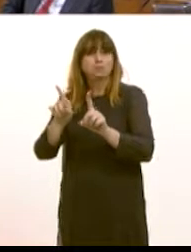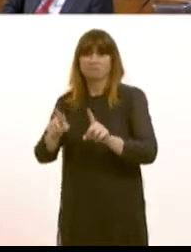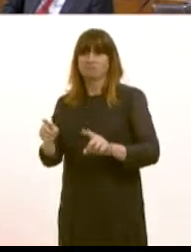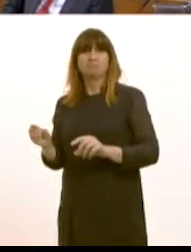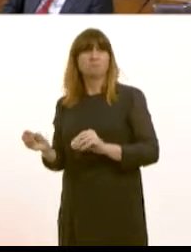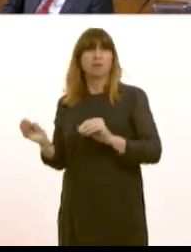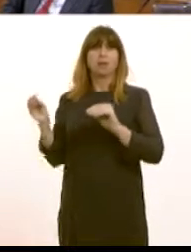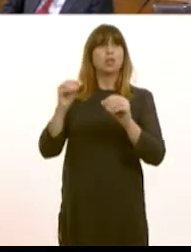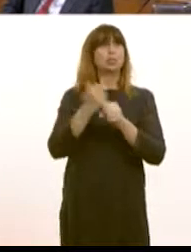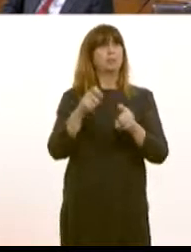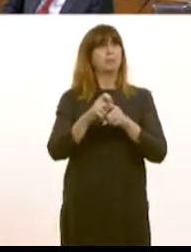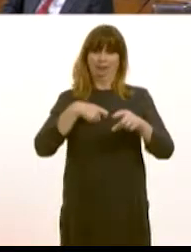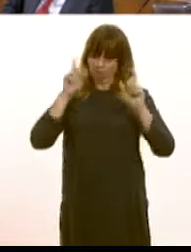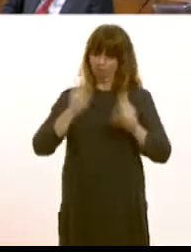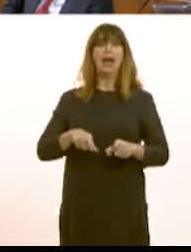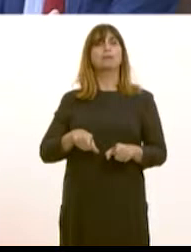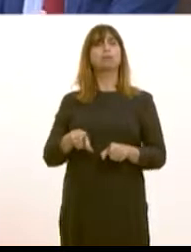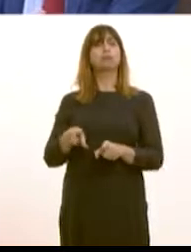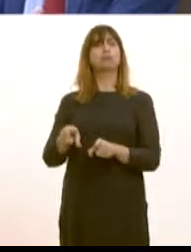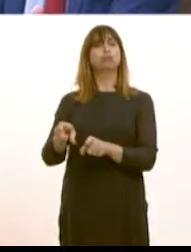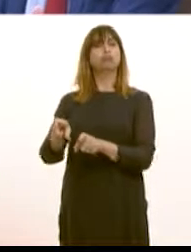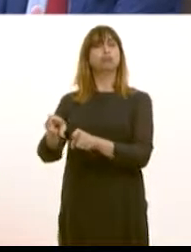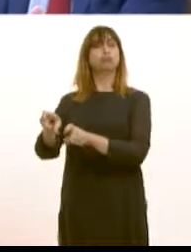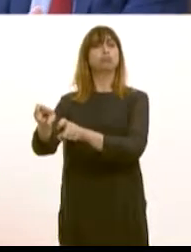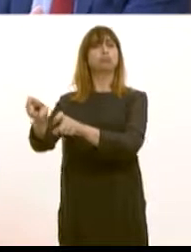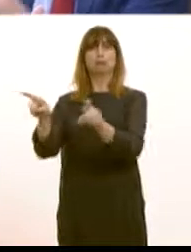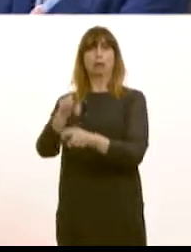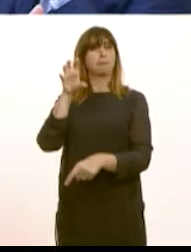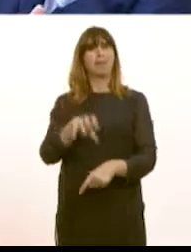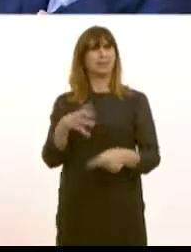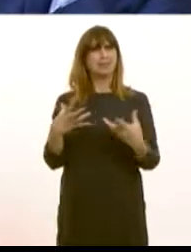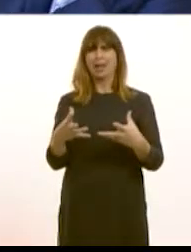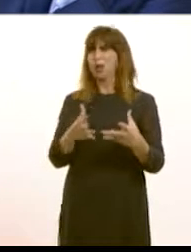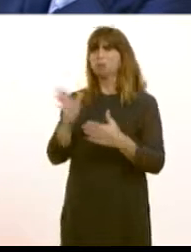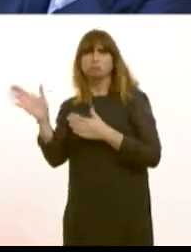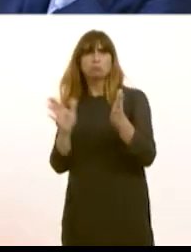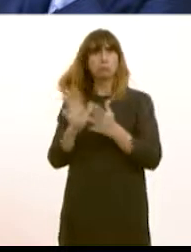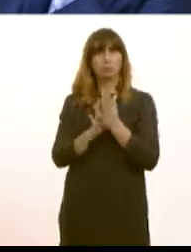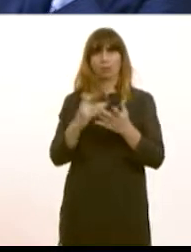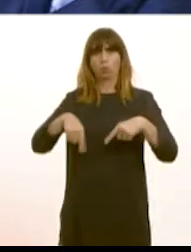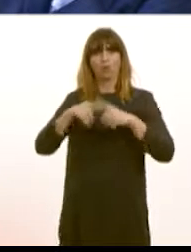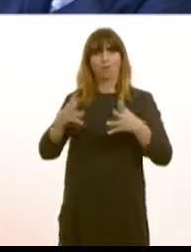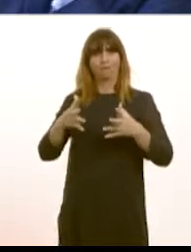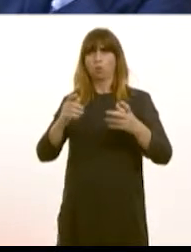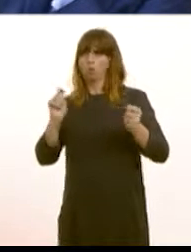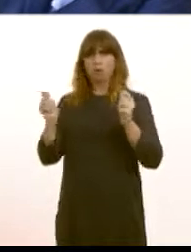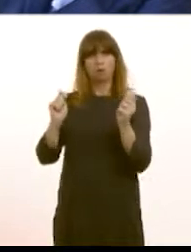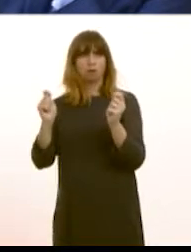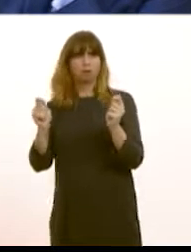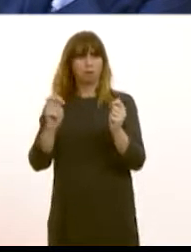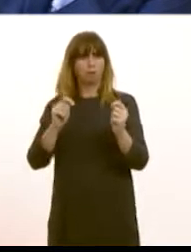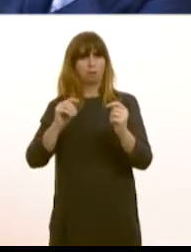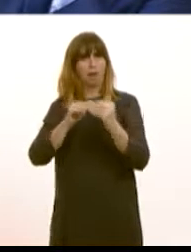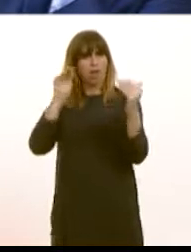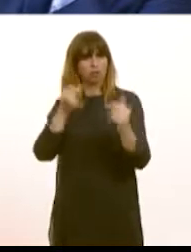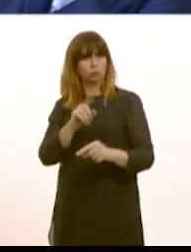are fewer and fewer I suspect who want to do that and the NHS has to adapt to that reality it means for example that where health boards take